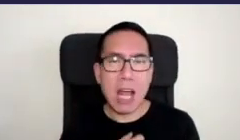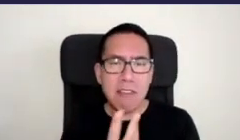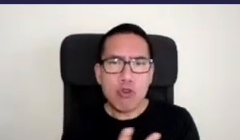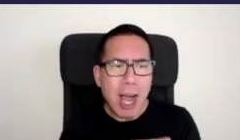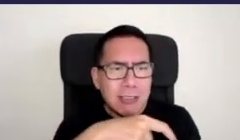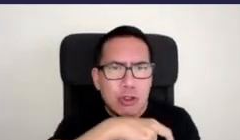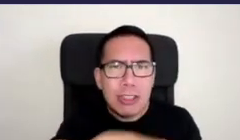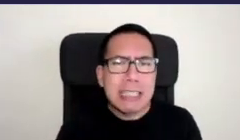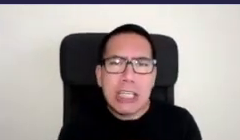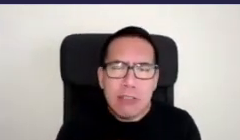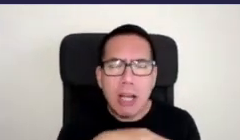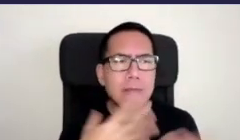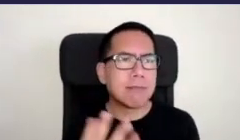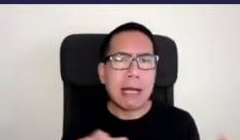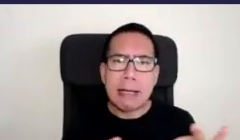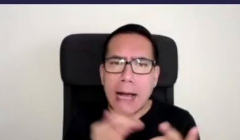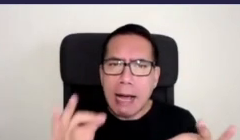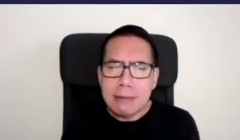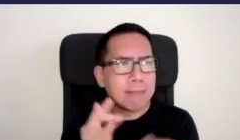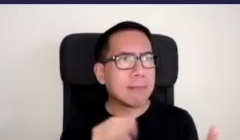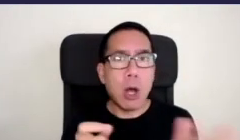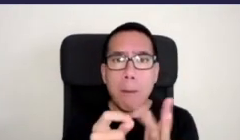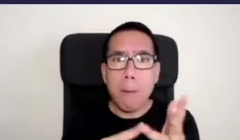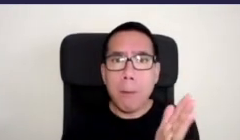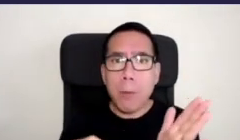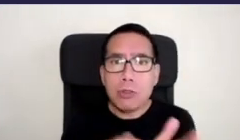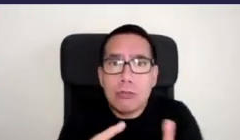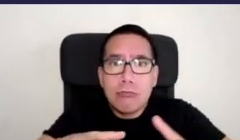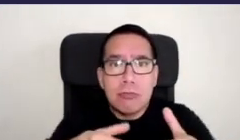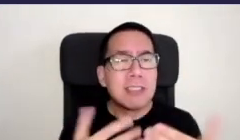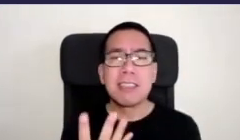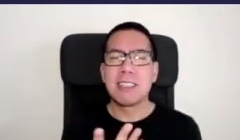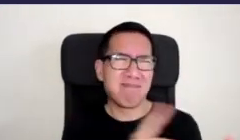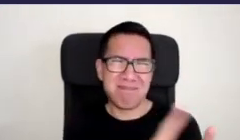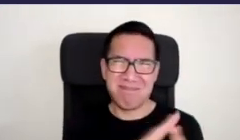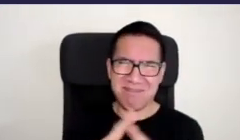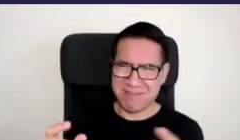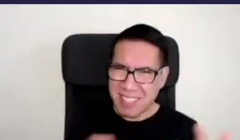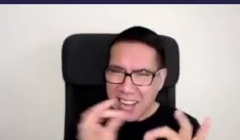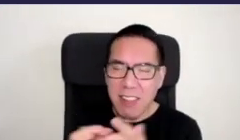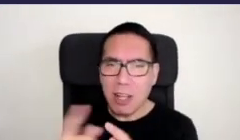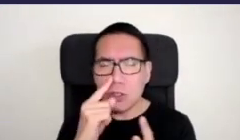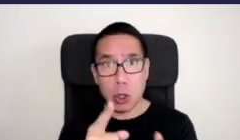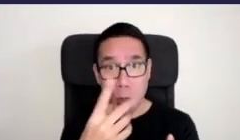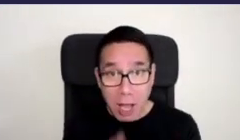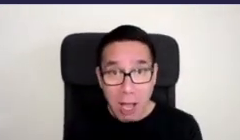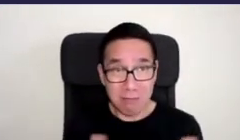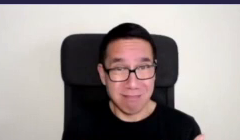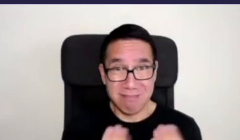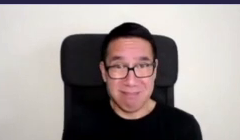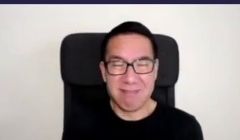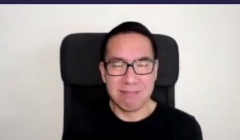garden some pots whether you can physically garden or not you can do so much to create the connections that I've been speaking